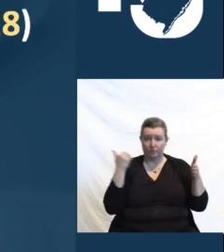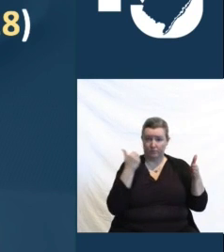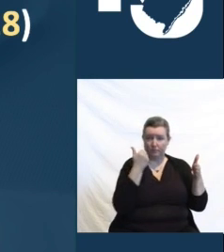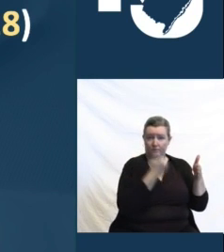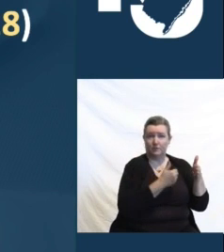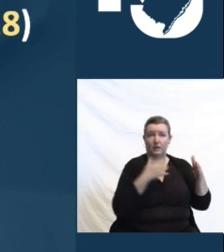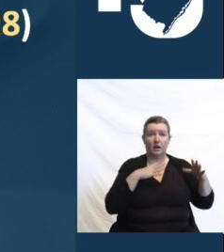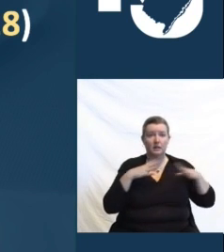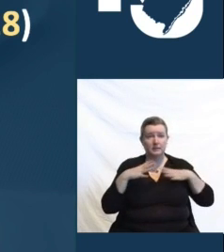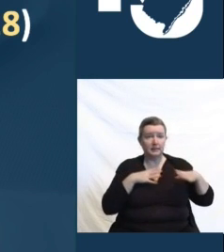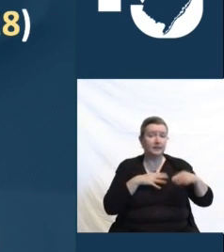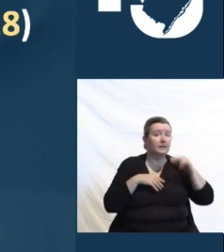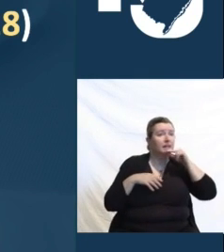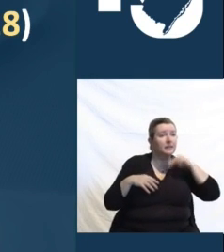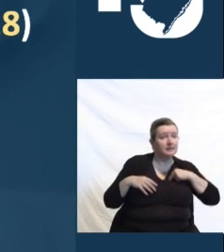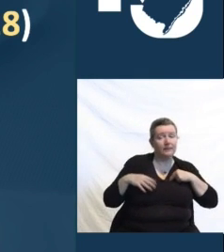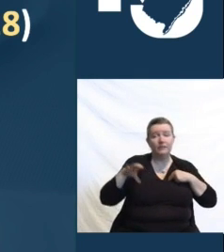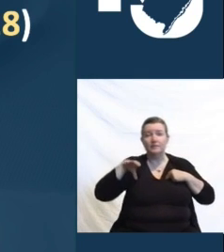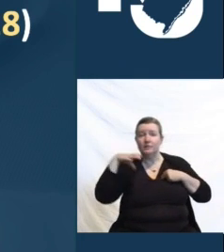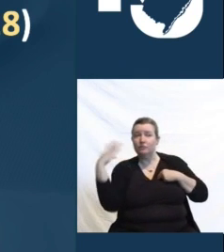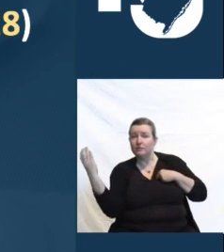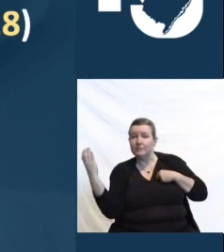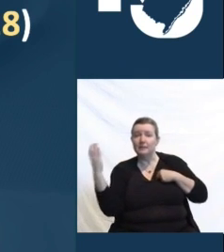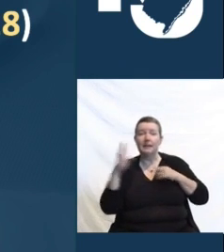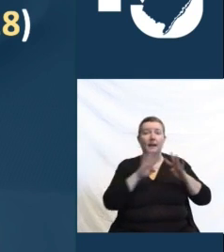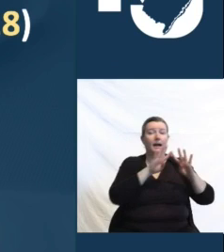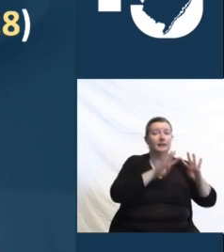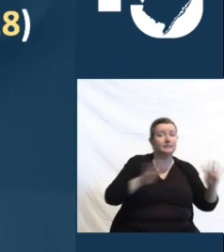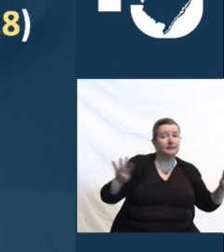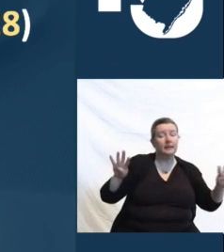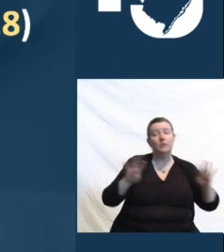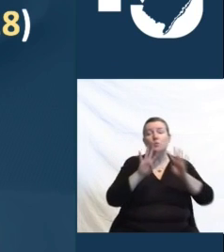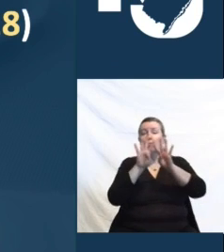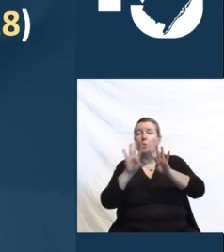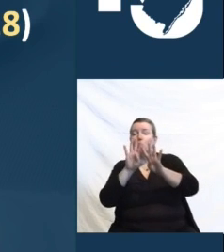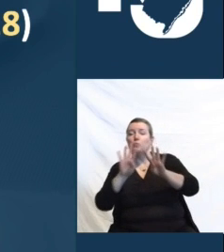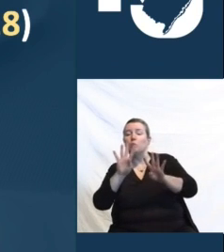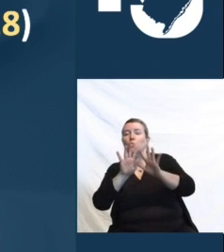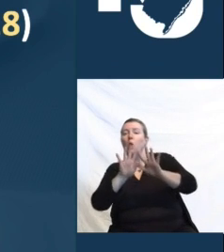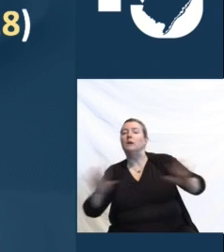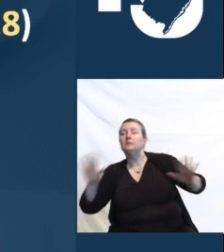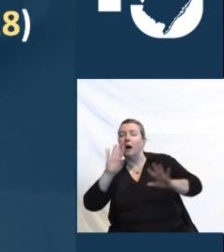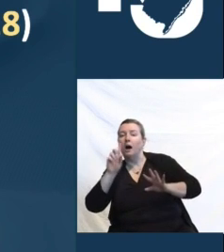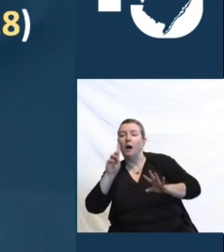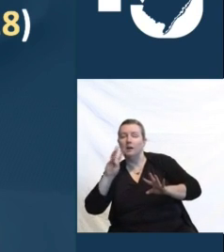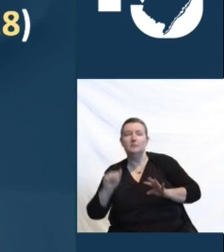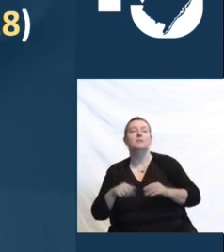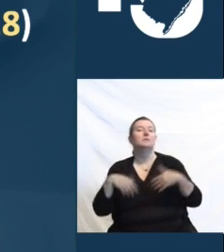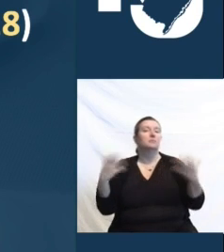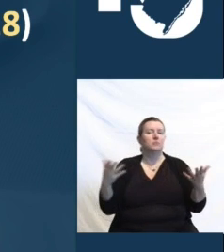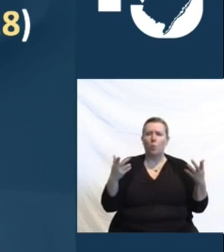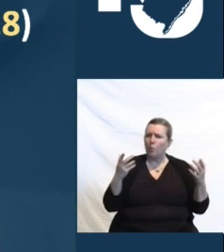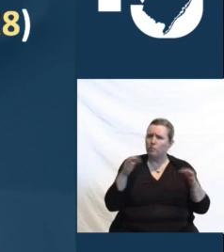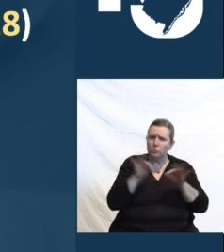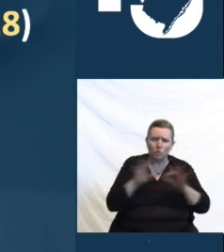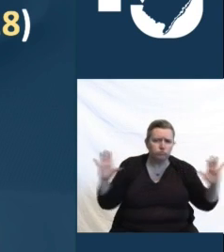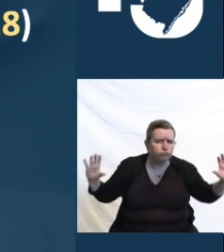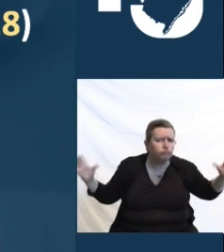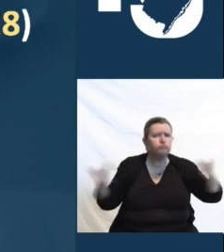of us will be gathering with families this year, much more like prior to the pandemic. We do not want to see cases